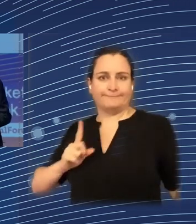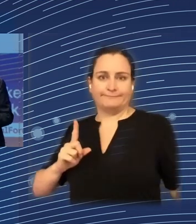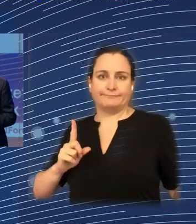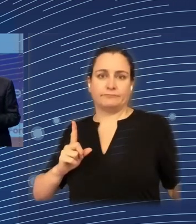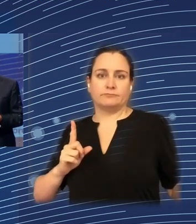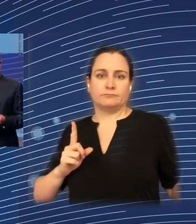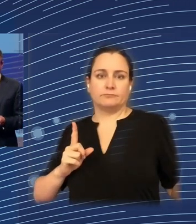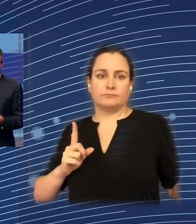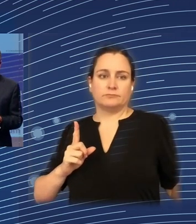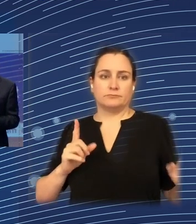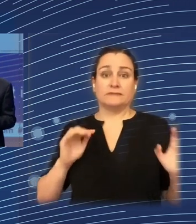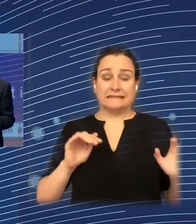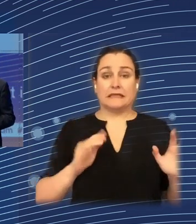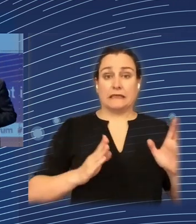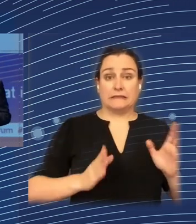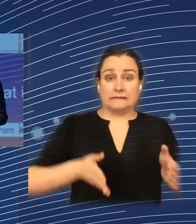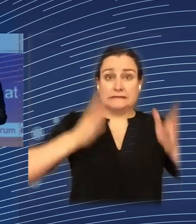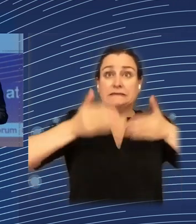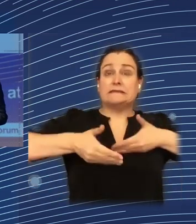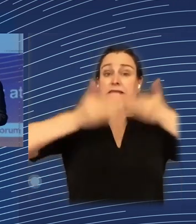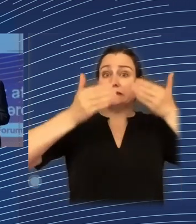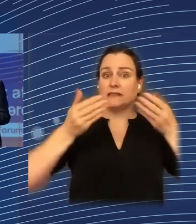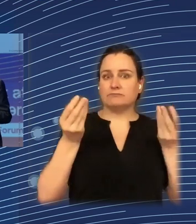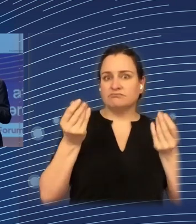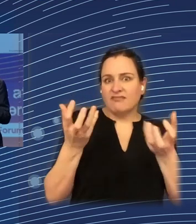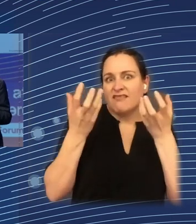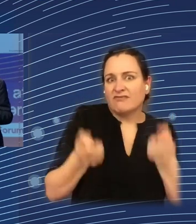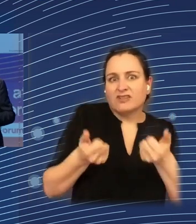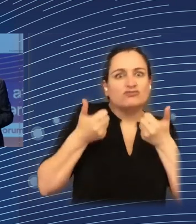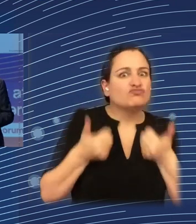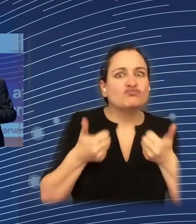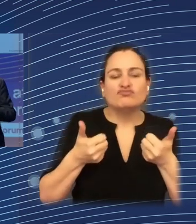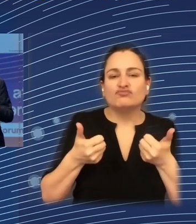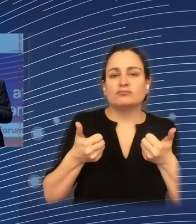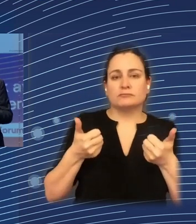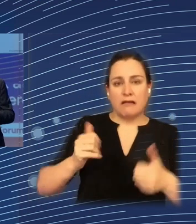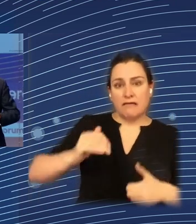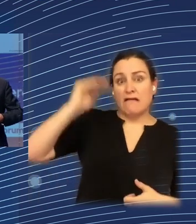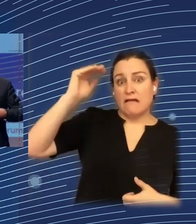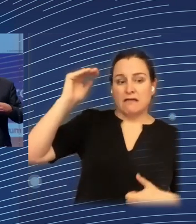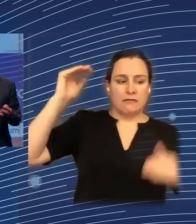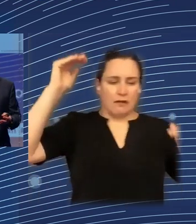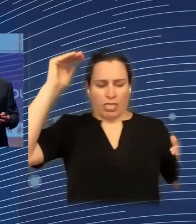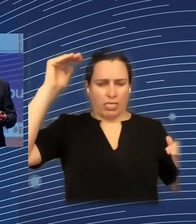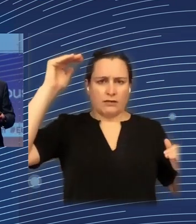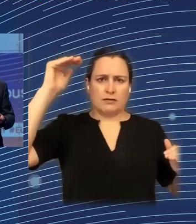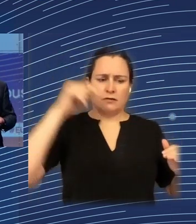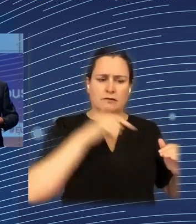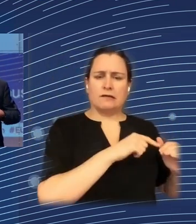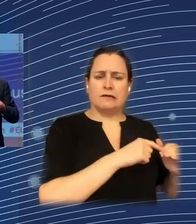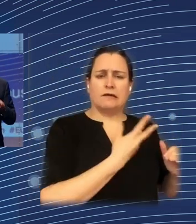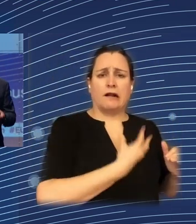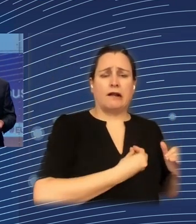most prosperous cities. And this is generating a problem. Low growth, polarization, low economic